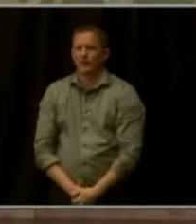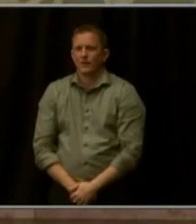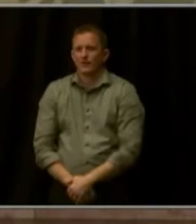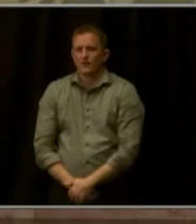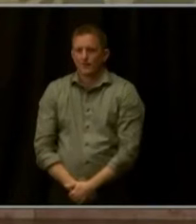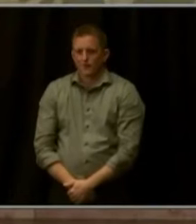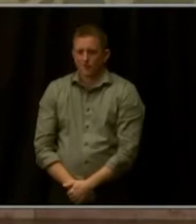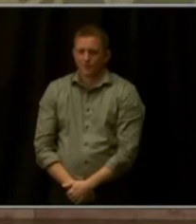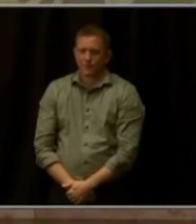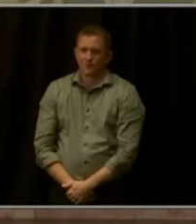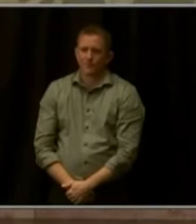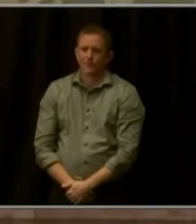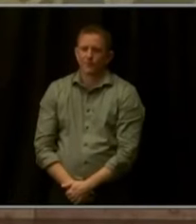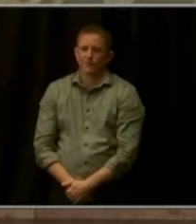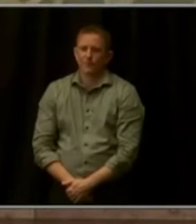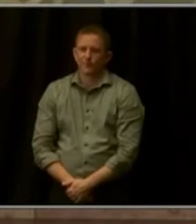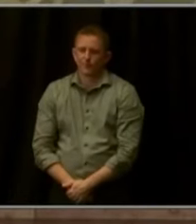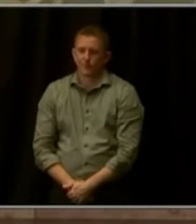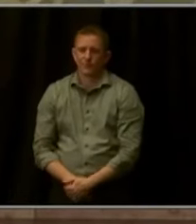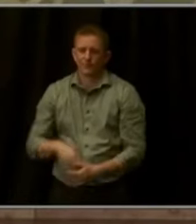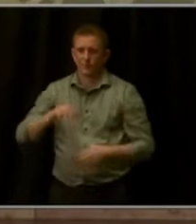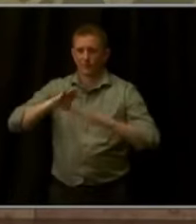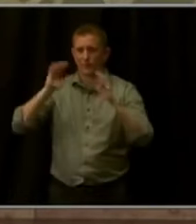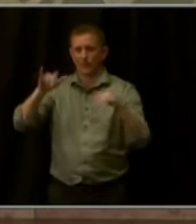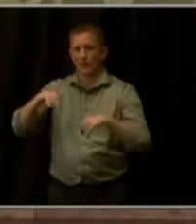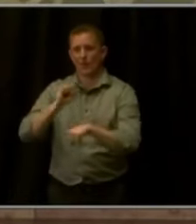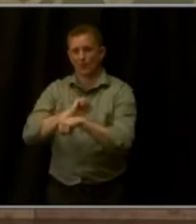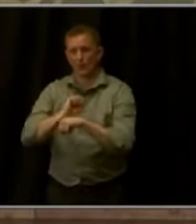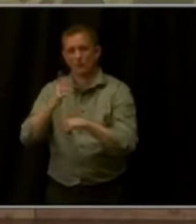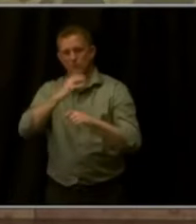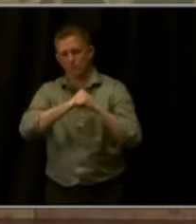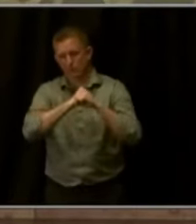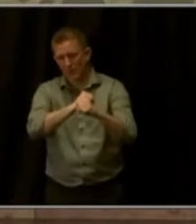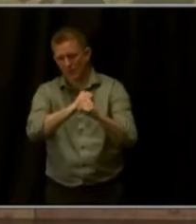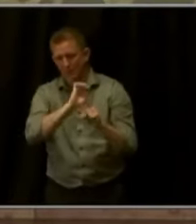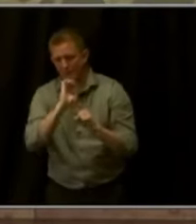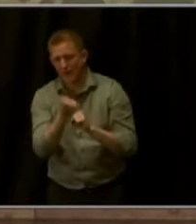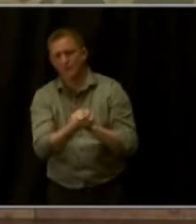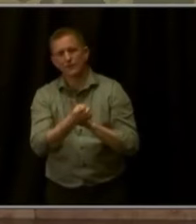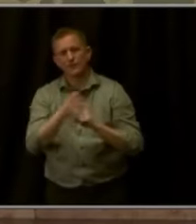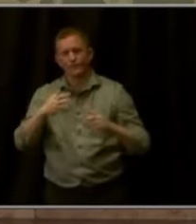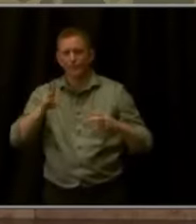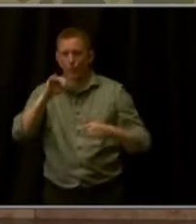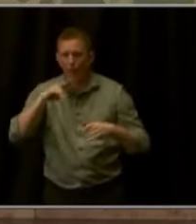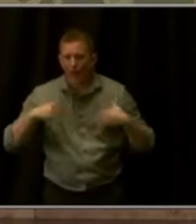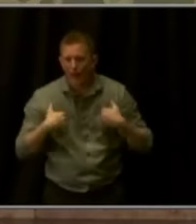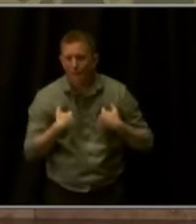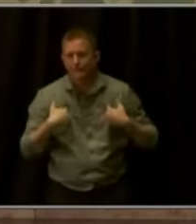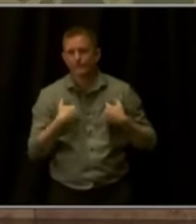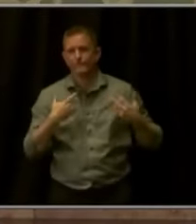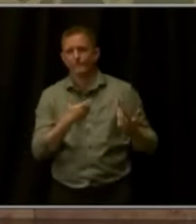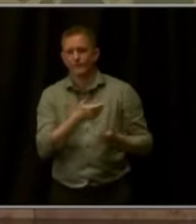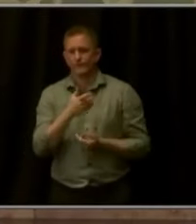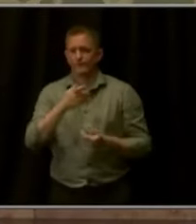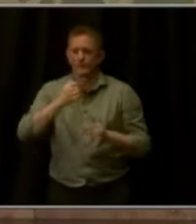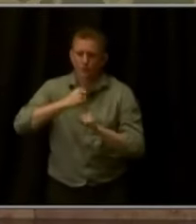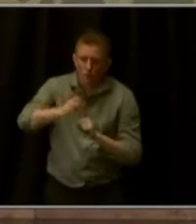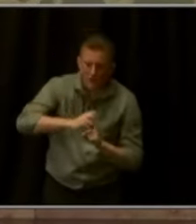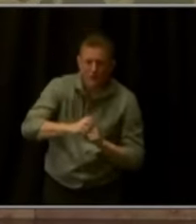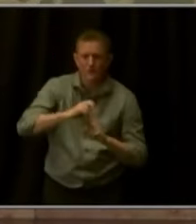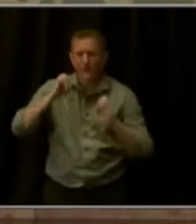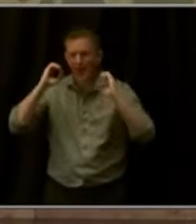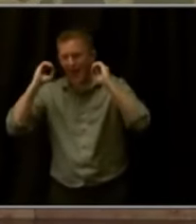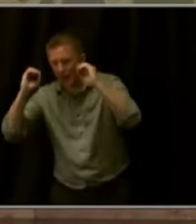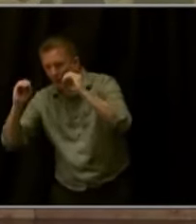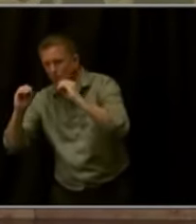All of this work, from protecting our environment and wildlife, to housing and transit, to education and workforce, to public safety means a